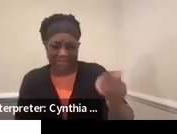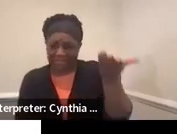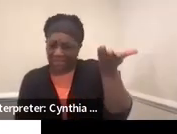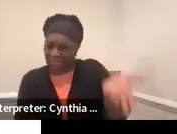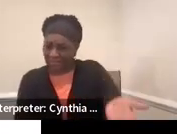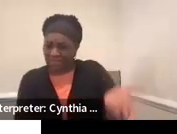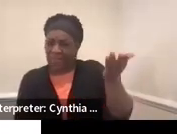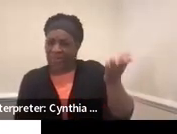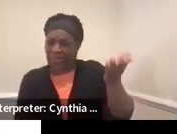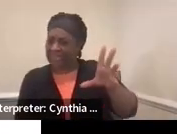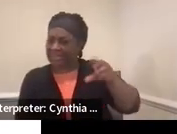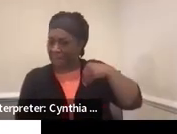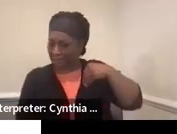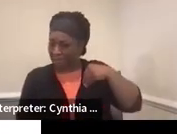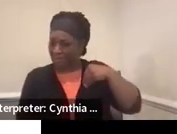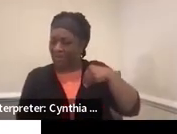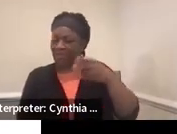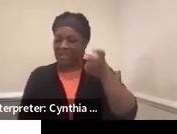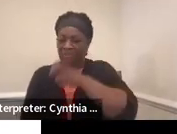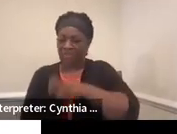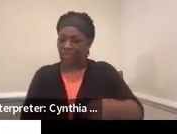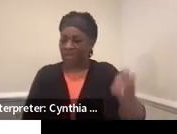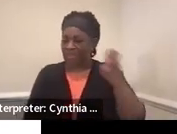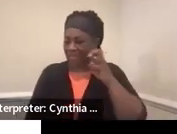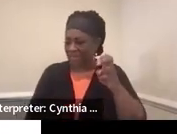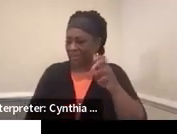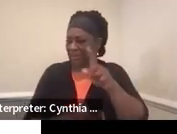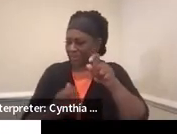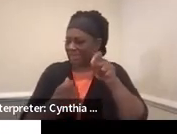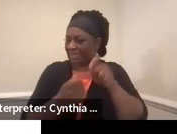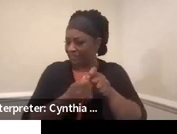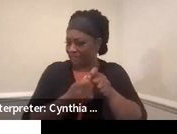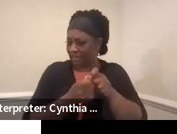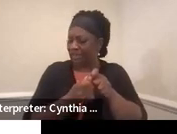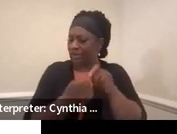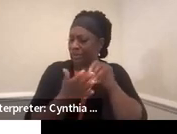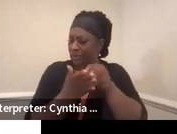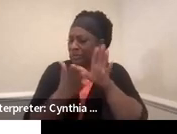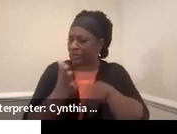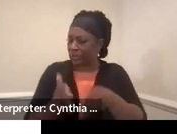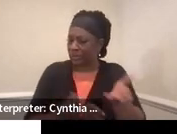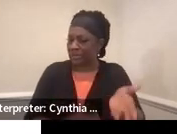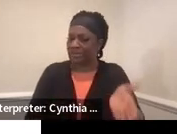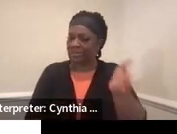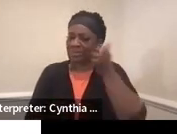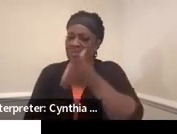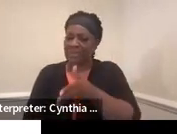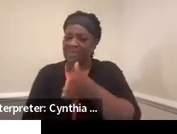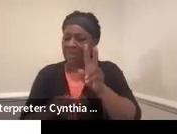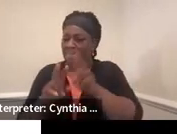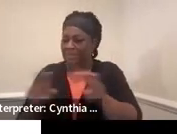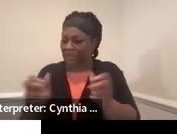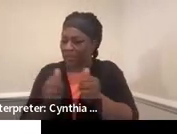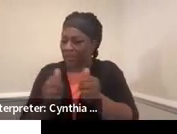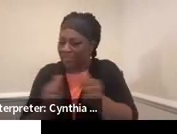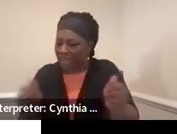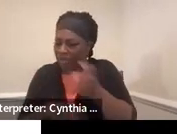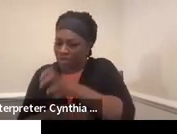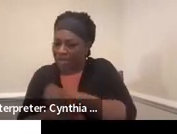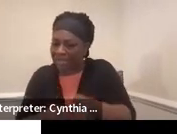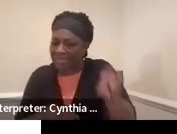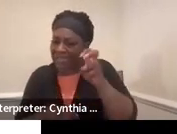all, they all have transition components, or are specific. Some assessments that your students may have